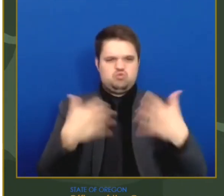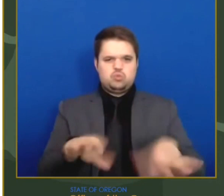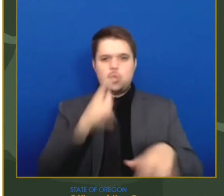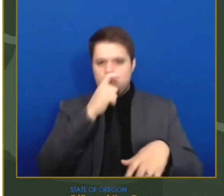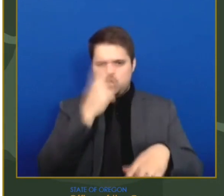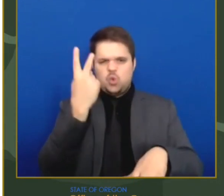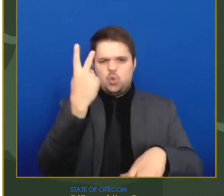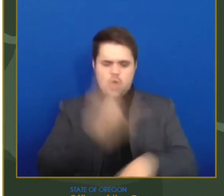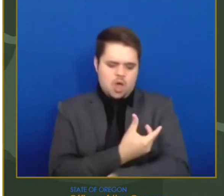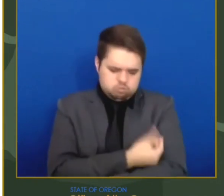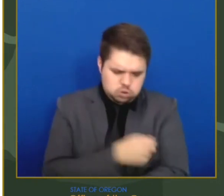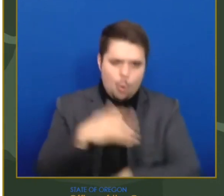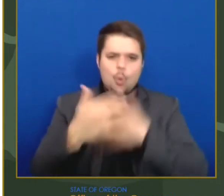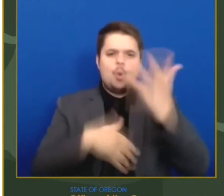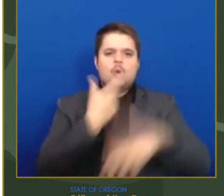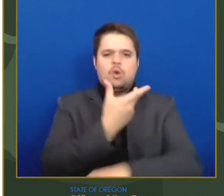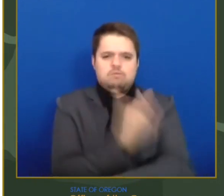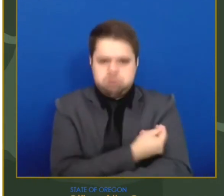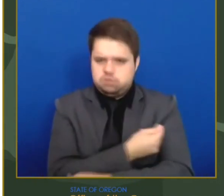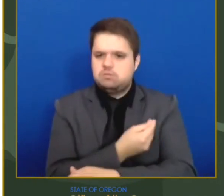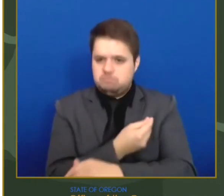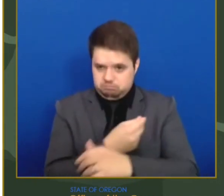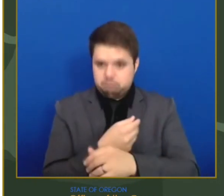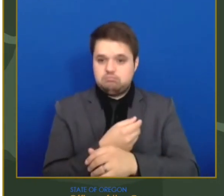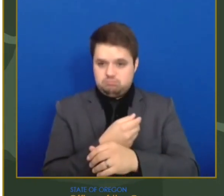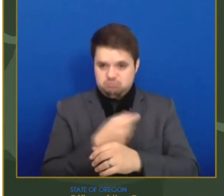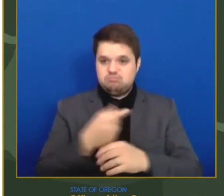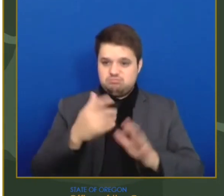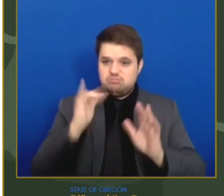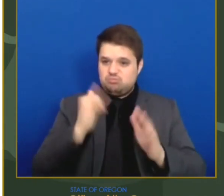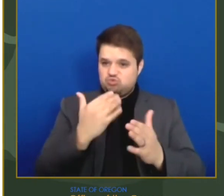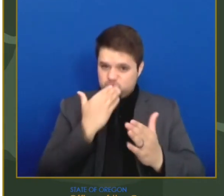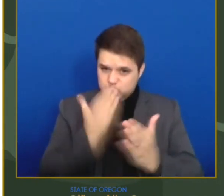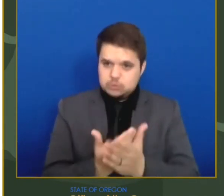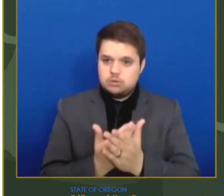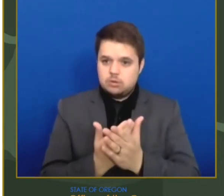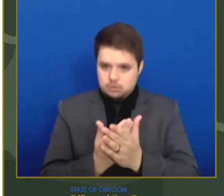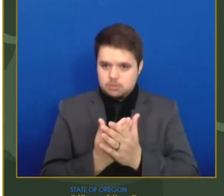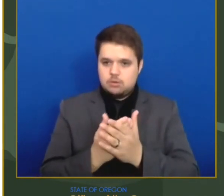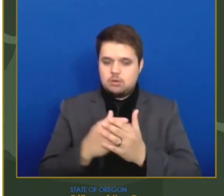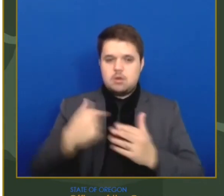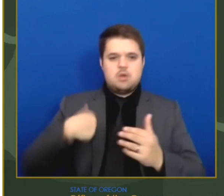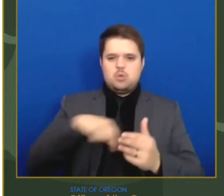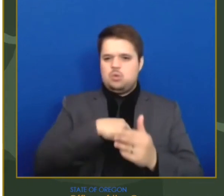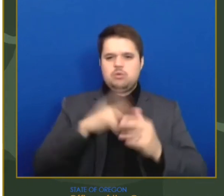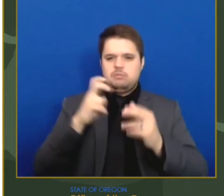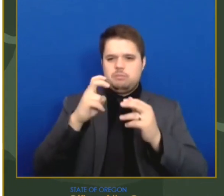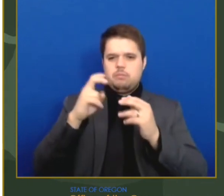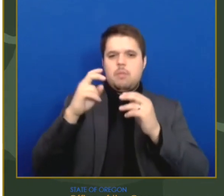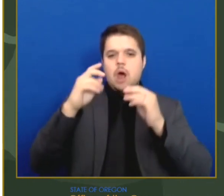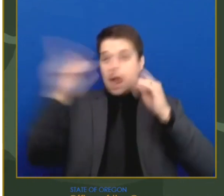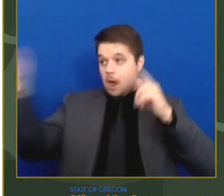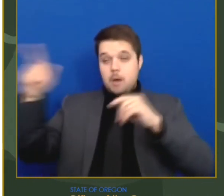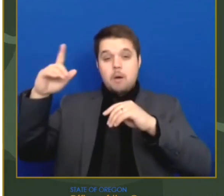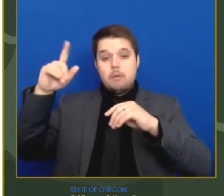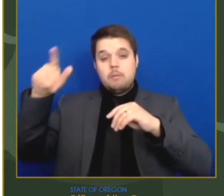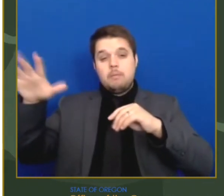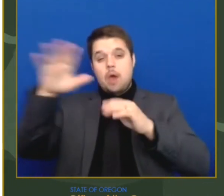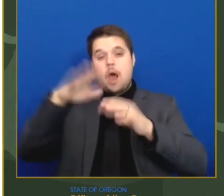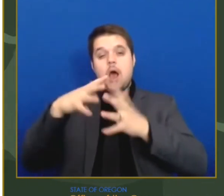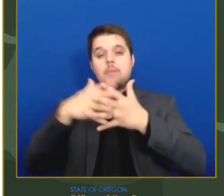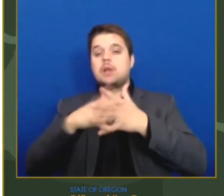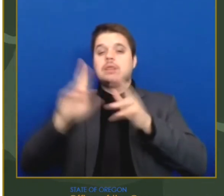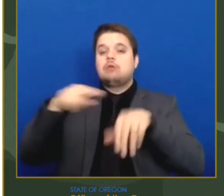fully vaccinated people. The national average is 9.9%. Based on these numbers, Oregon remains on track with our